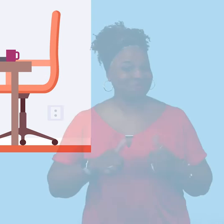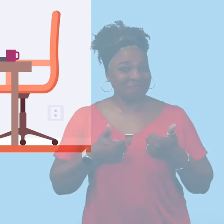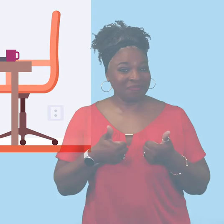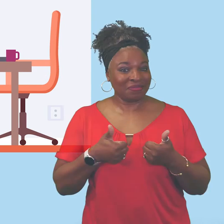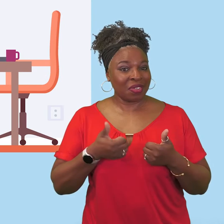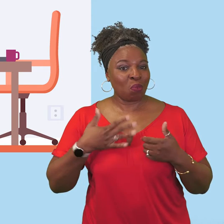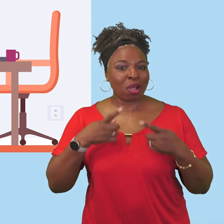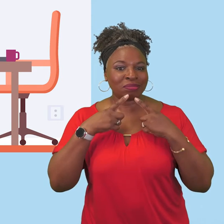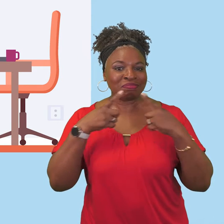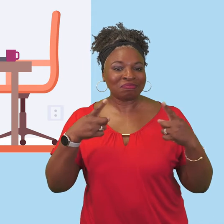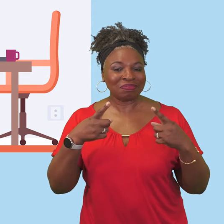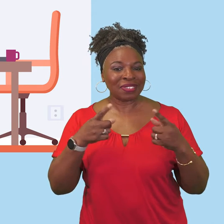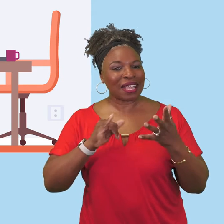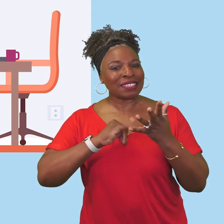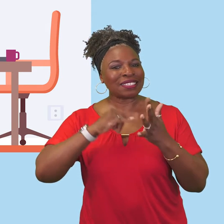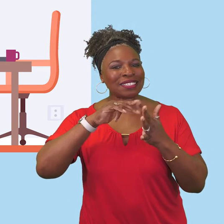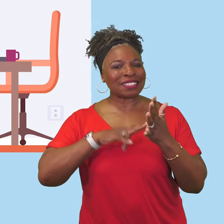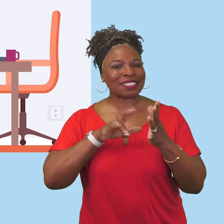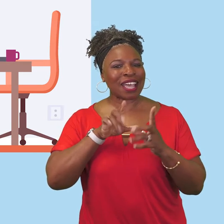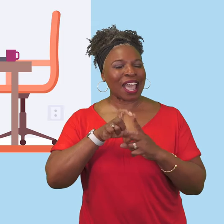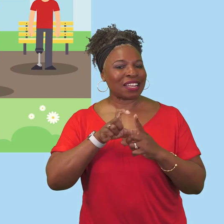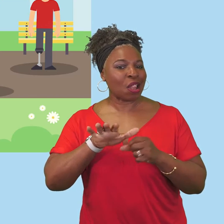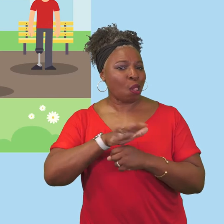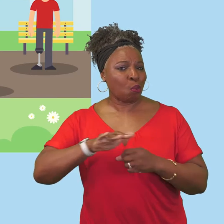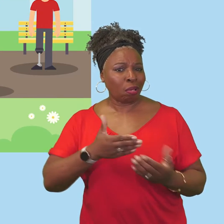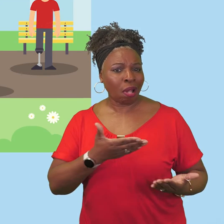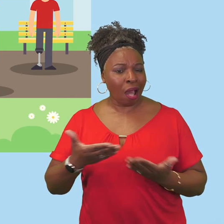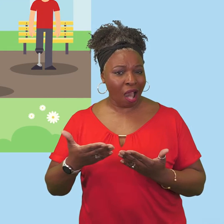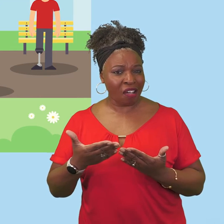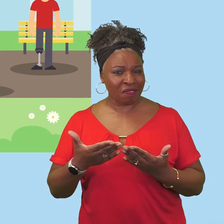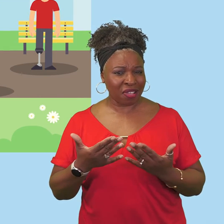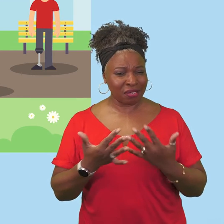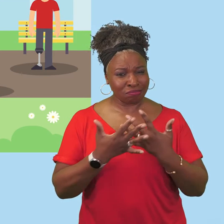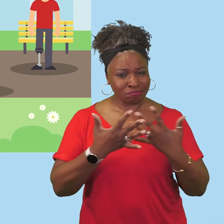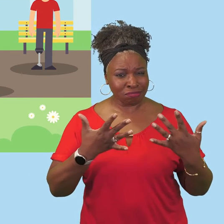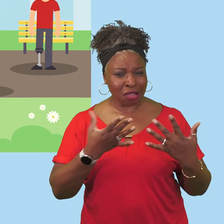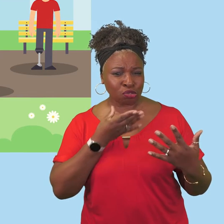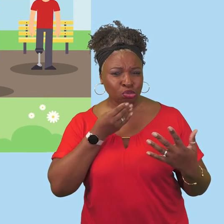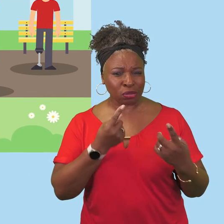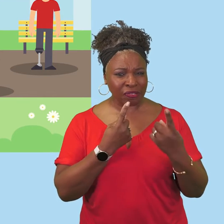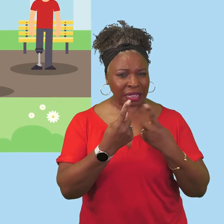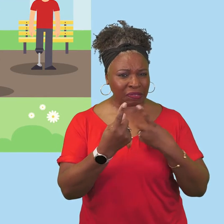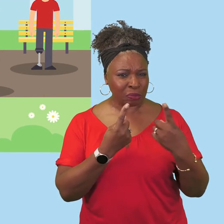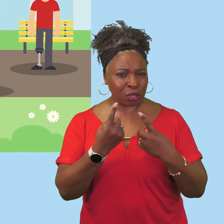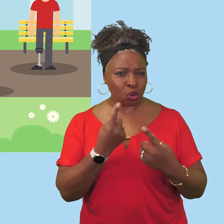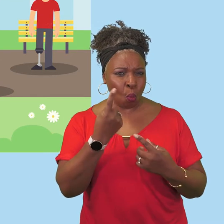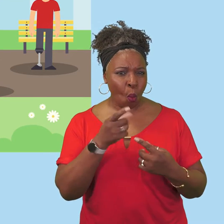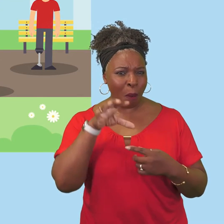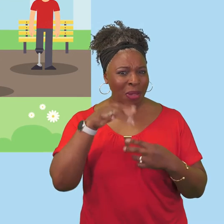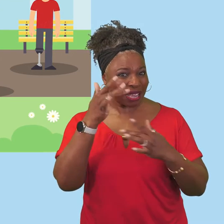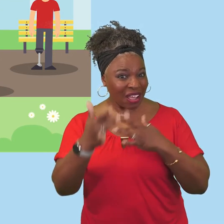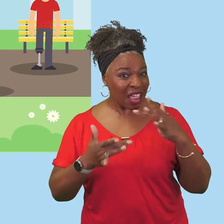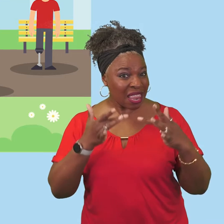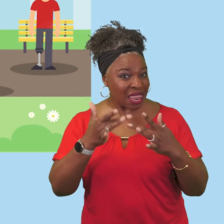we'd like to tell you about the send local offer it brings together in one place lots of really useful